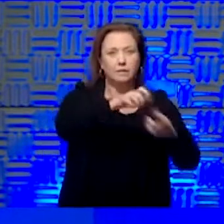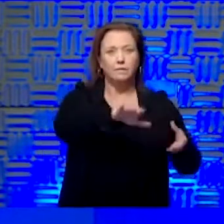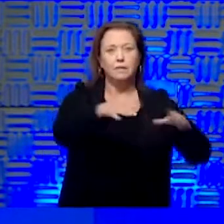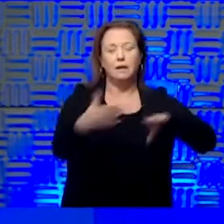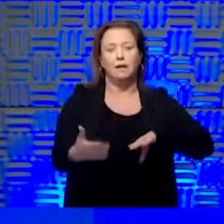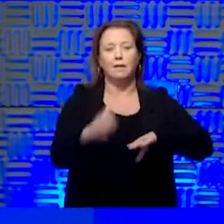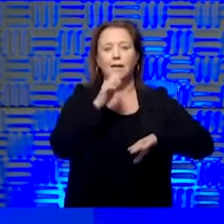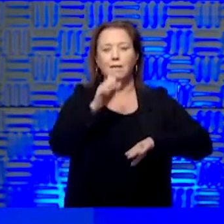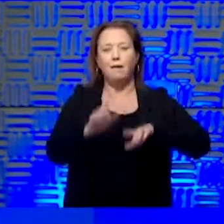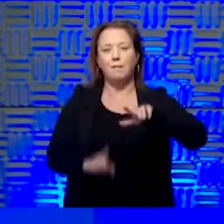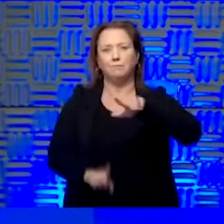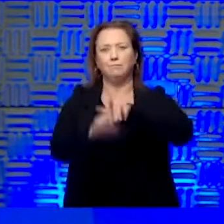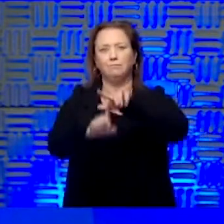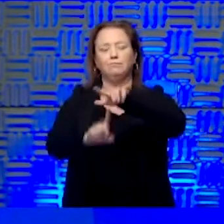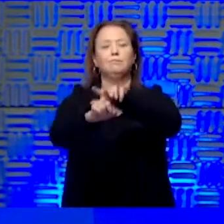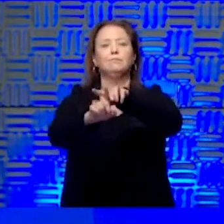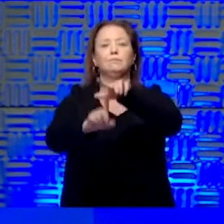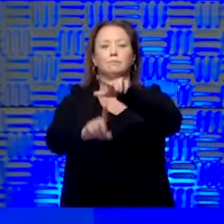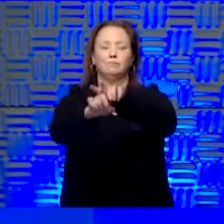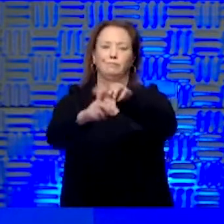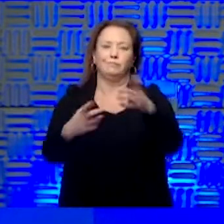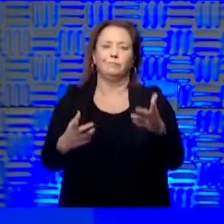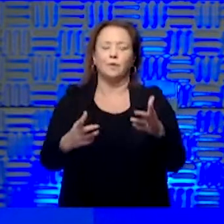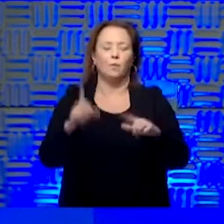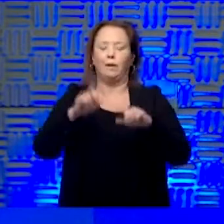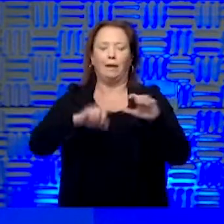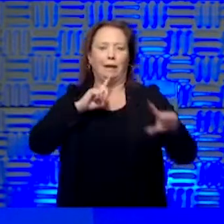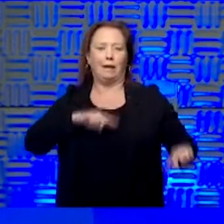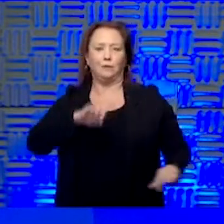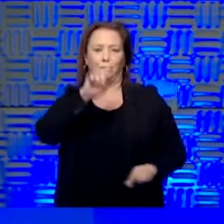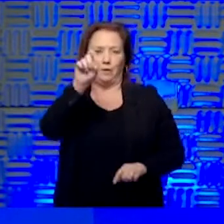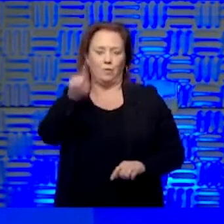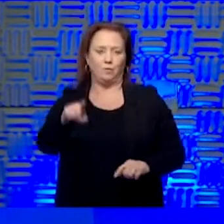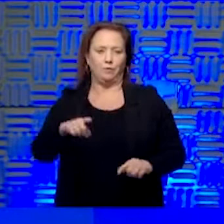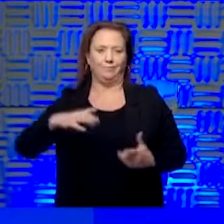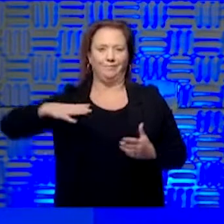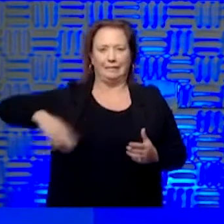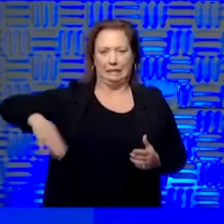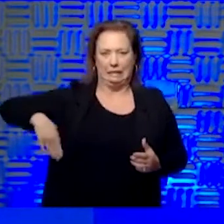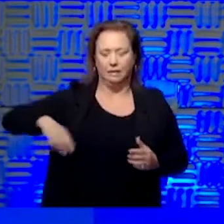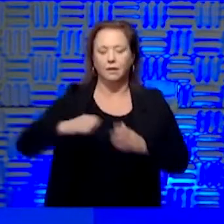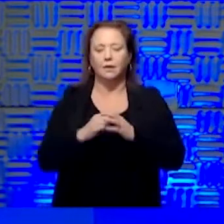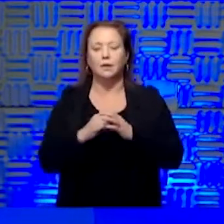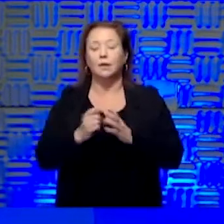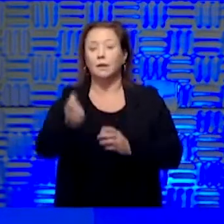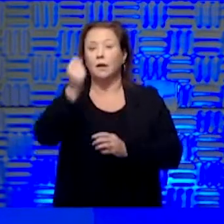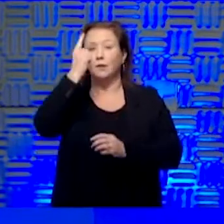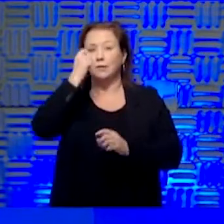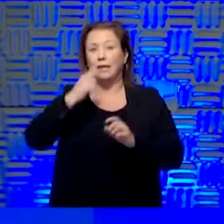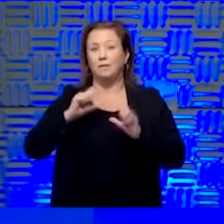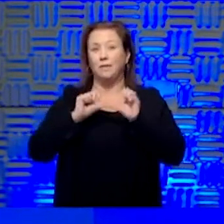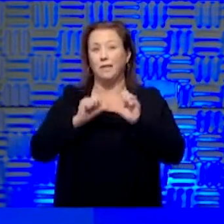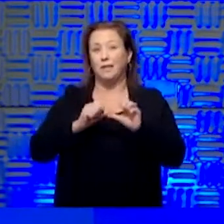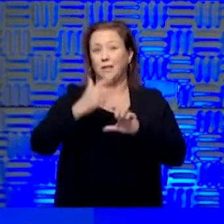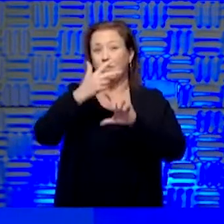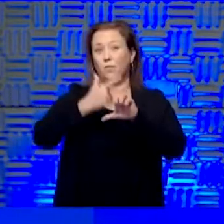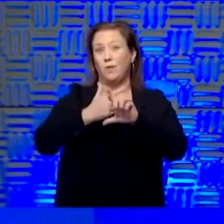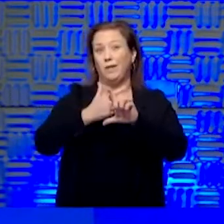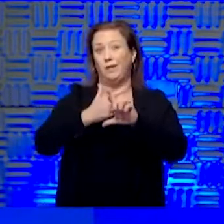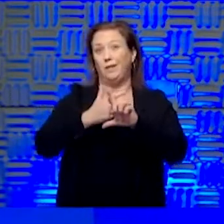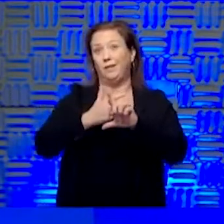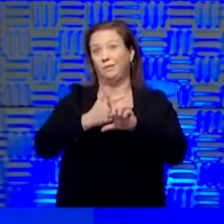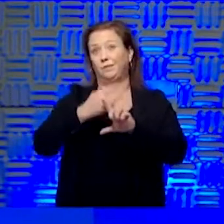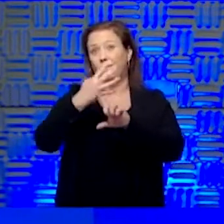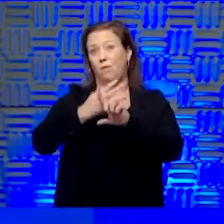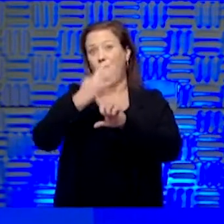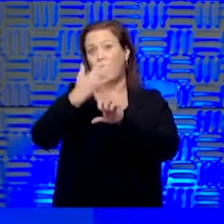prevalent as it is now, we really can't answer that question. I think for the short-term, the next three to six months, absolutely, I